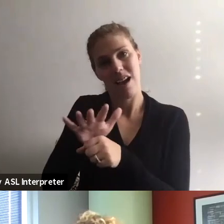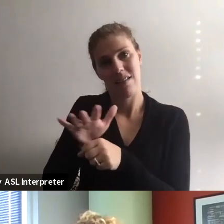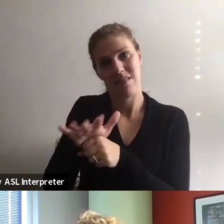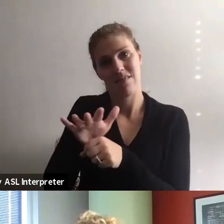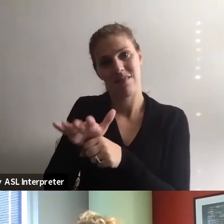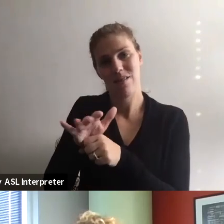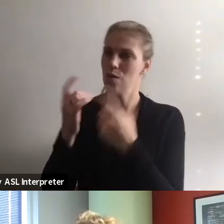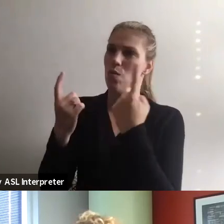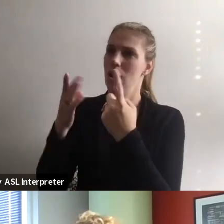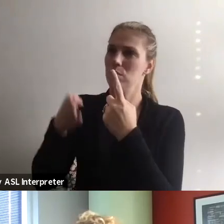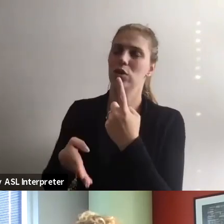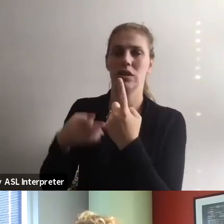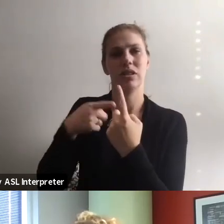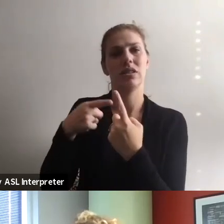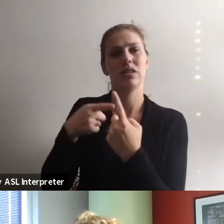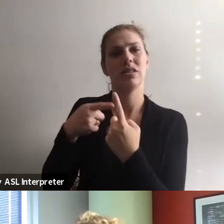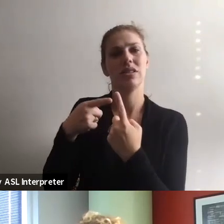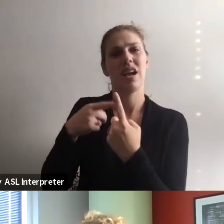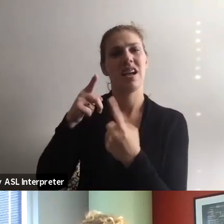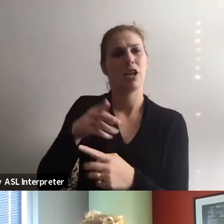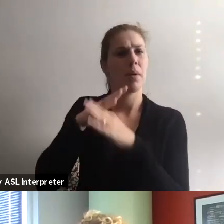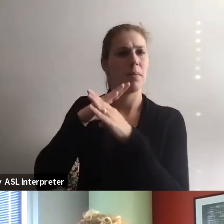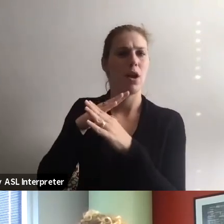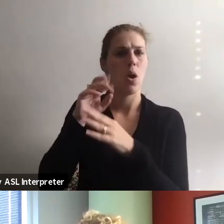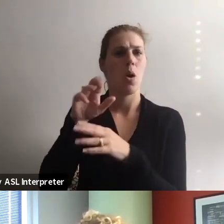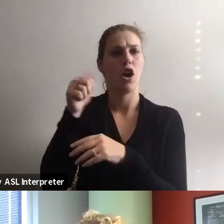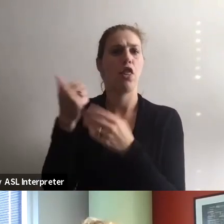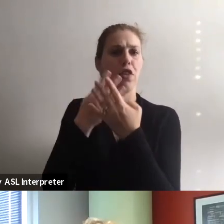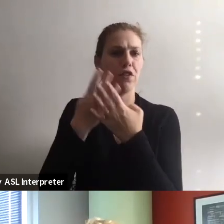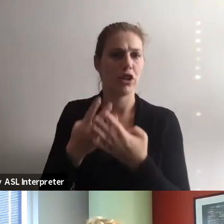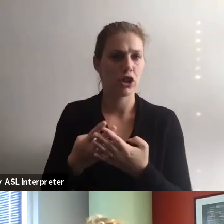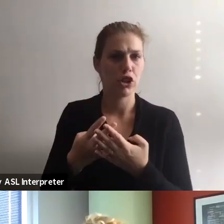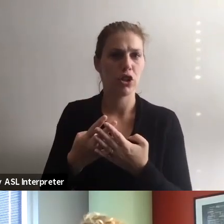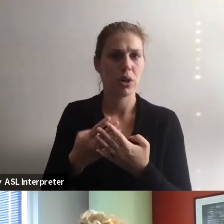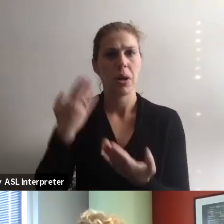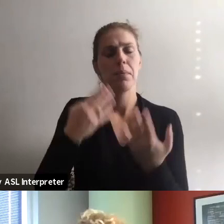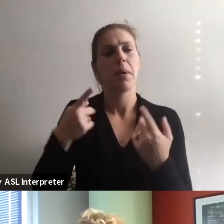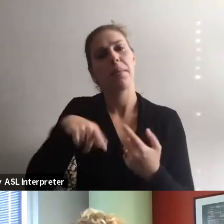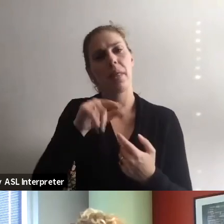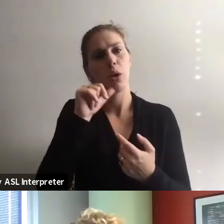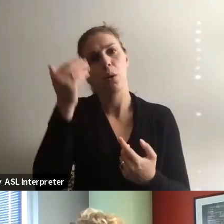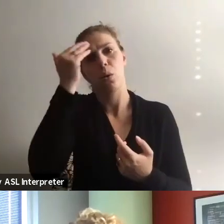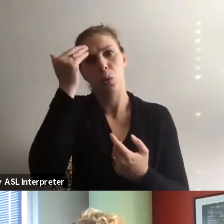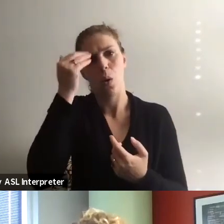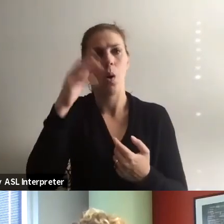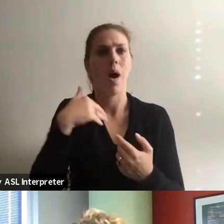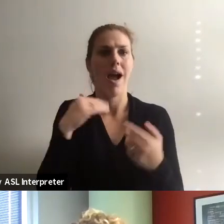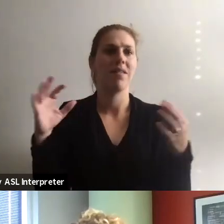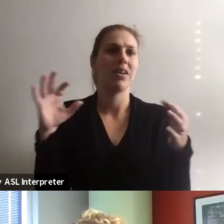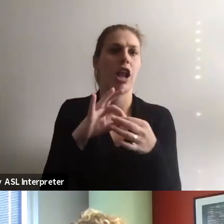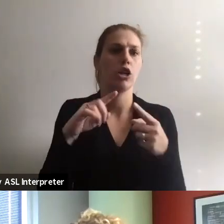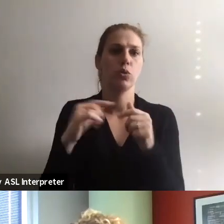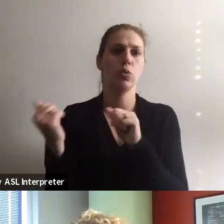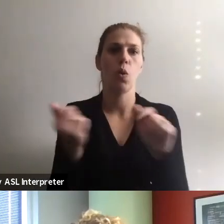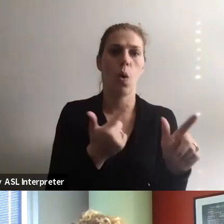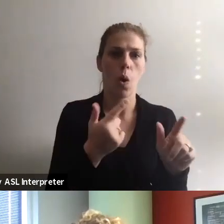that could be another barrier or filter, where they may not necessarily know, or have connections to maybe everyone,